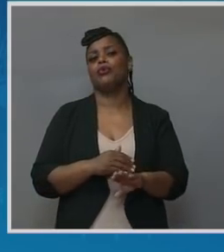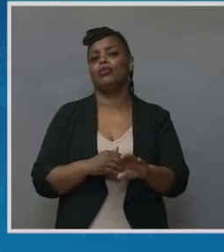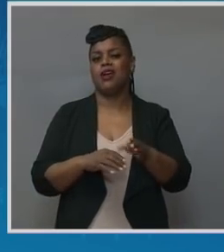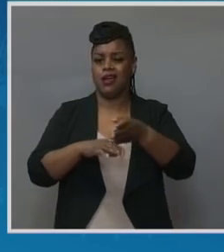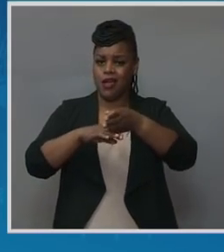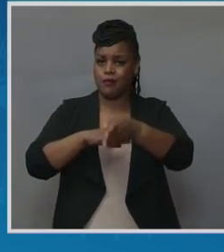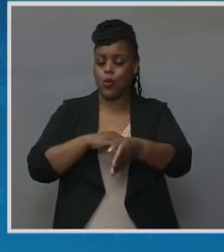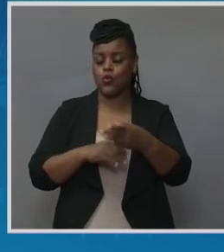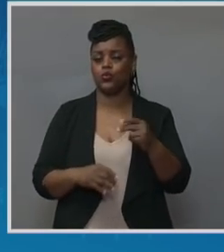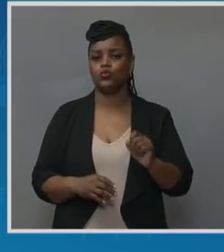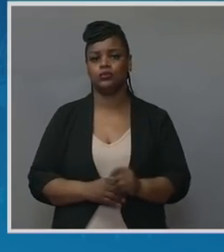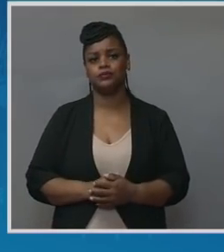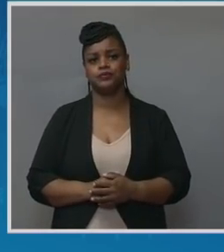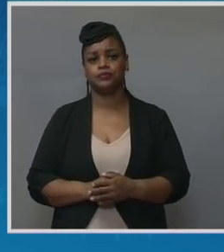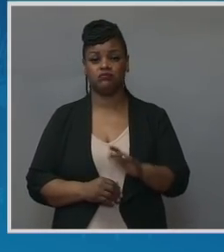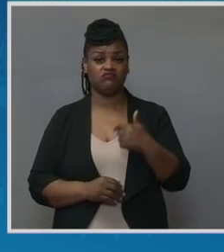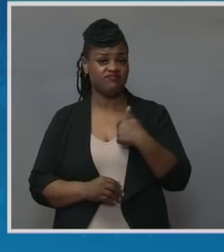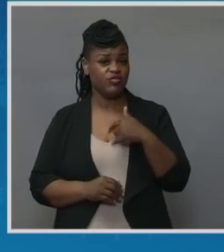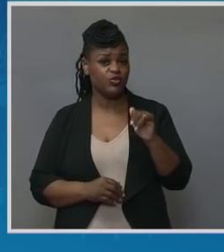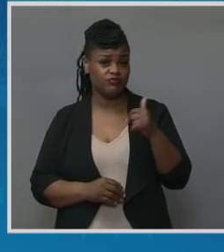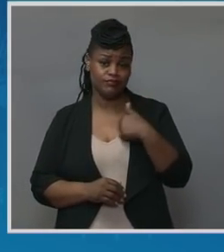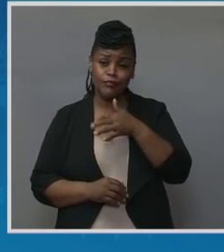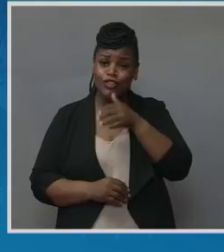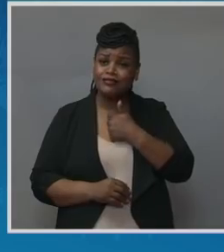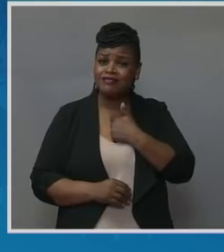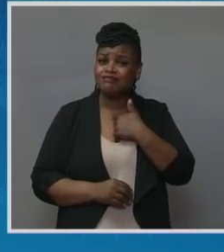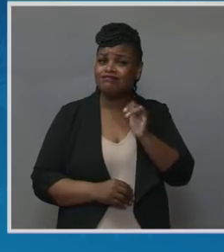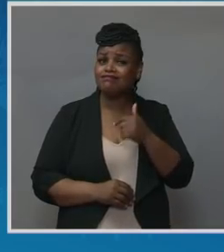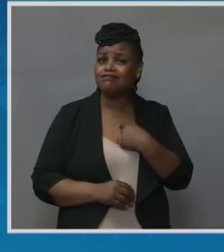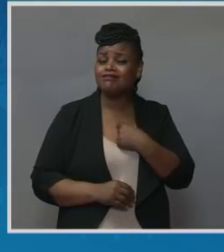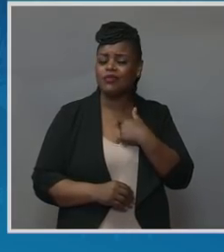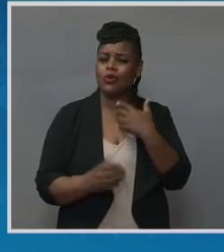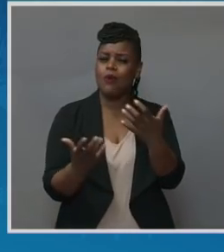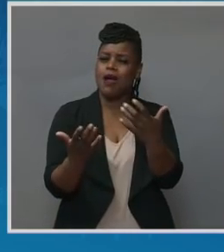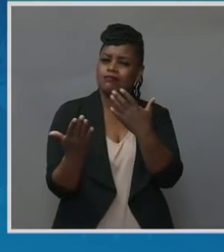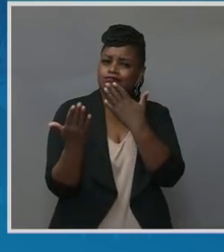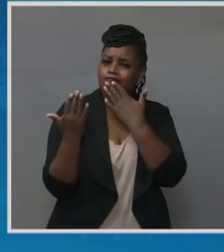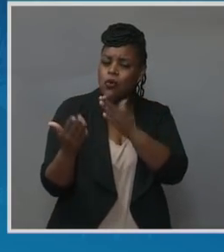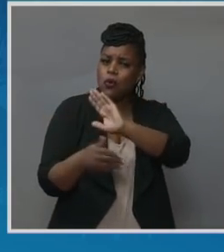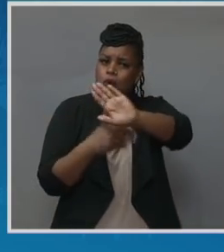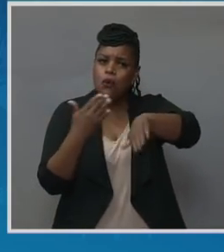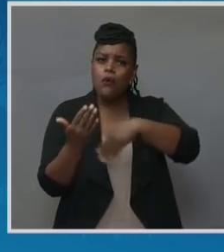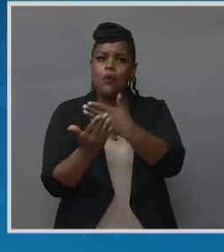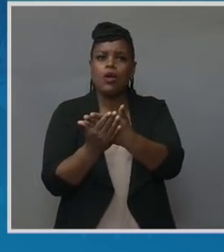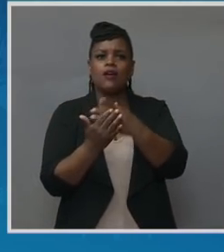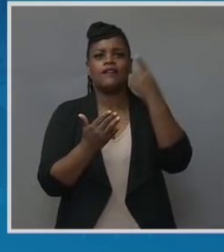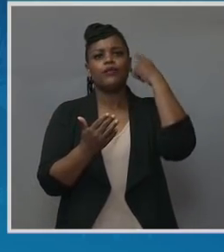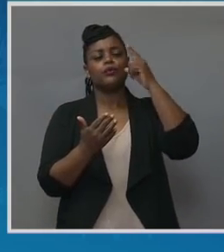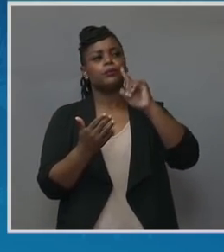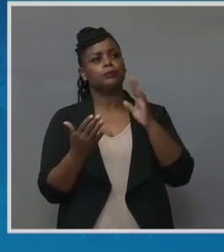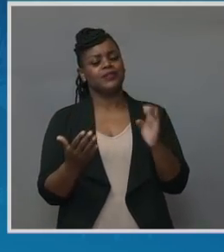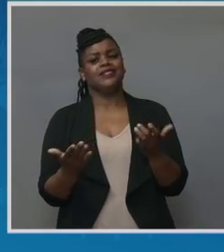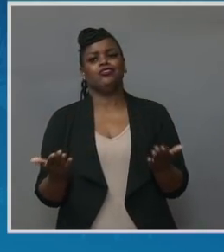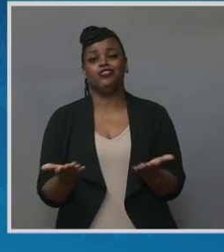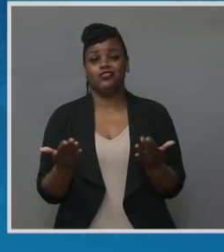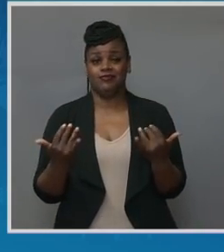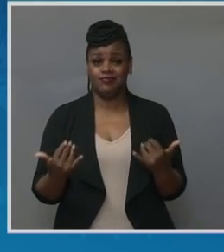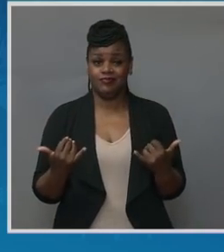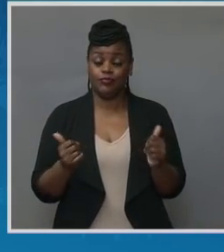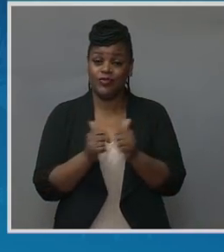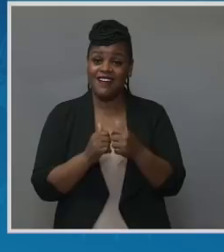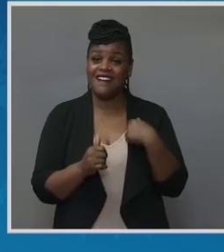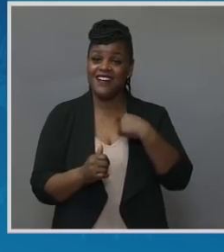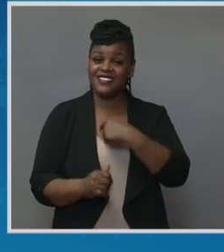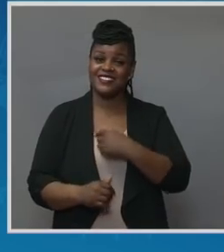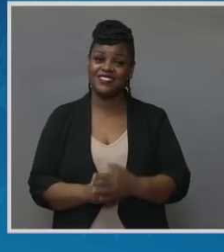I too am a mother and I want to thank you all for being here with us today and sharing your